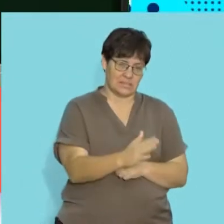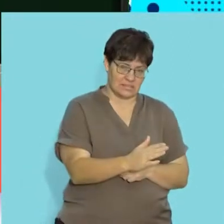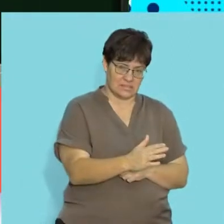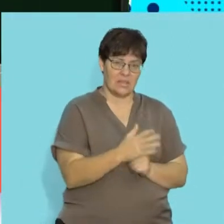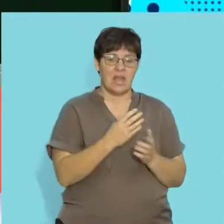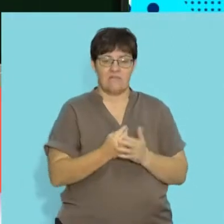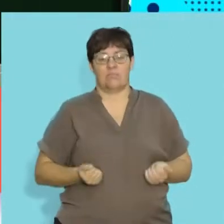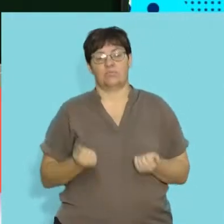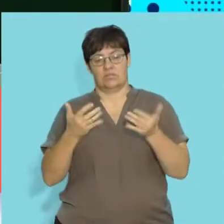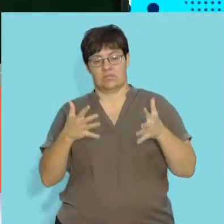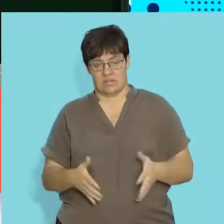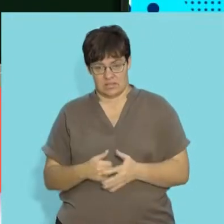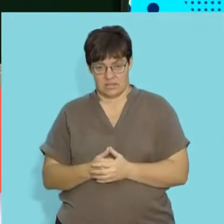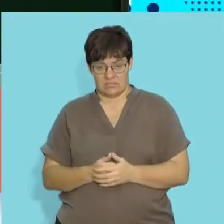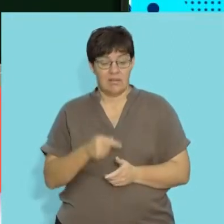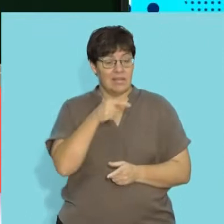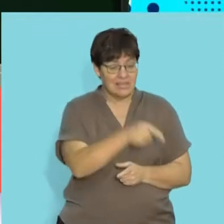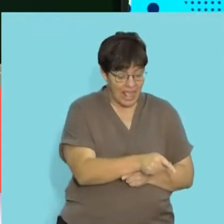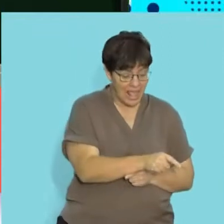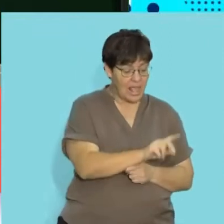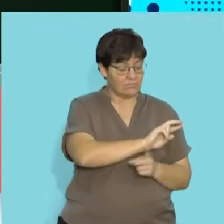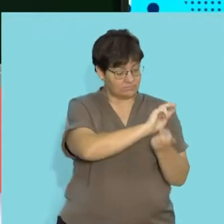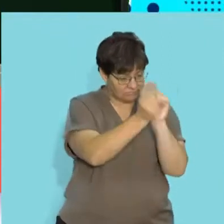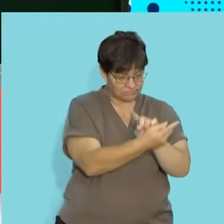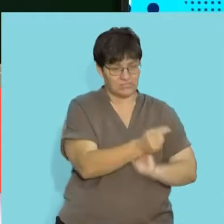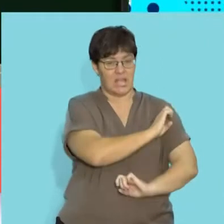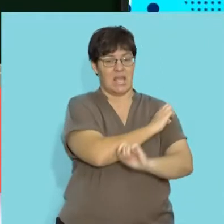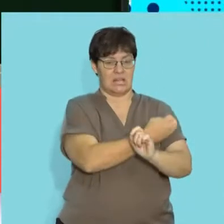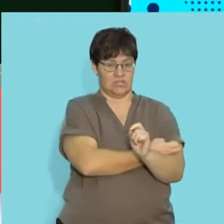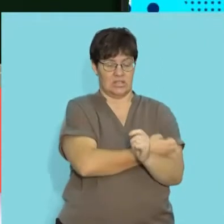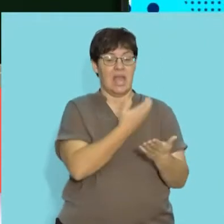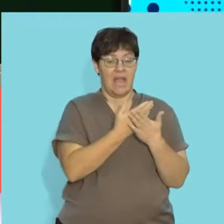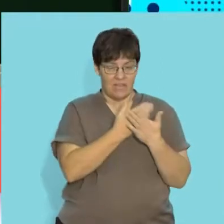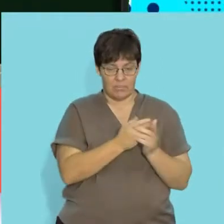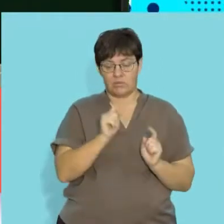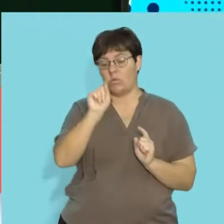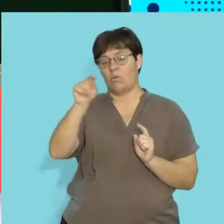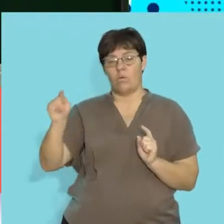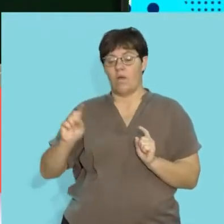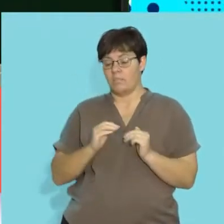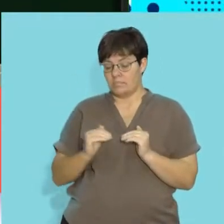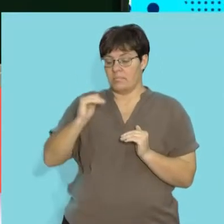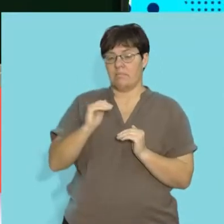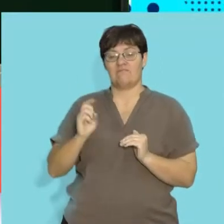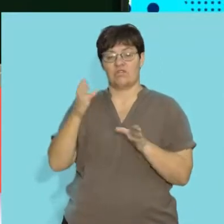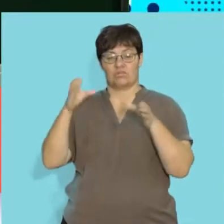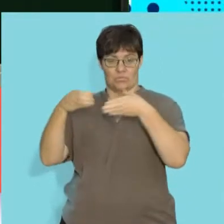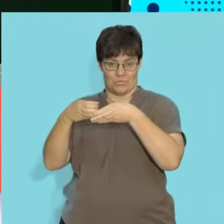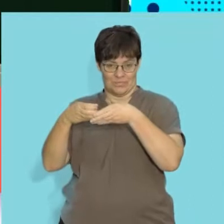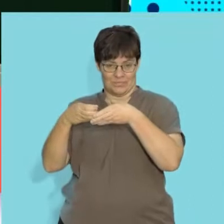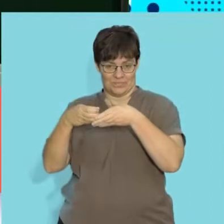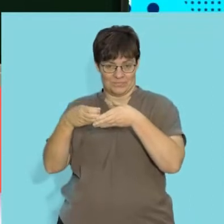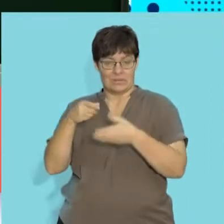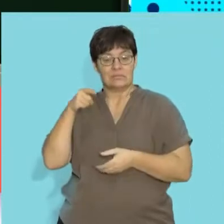our plants and we have the producers. They then convert the energy and make that energy available to a first group of consumers.